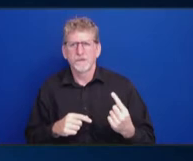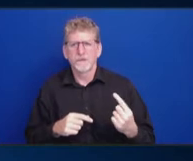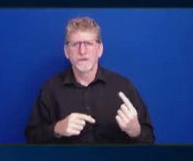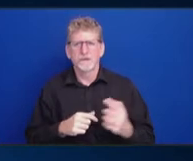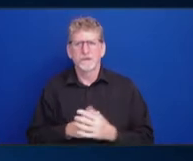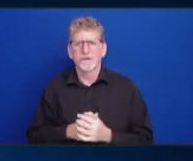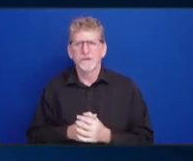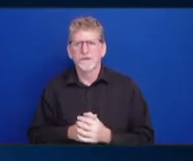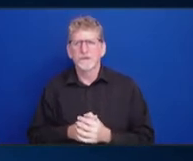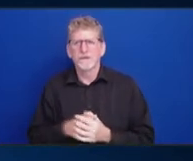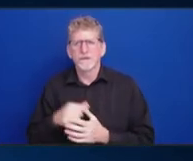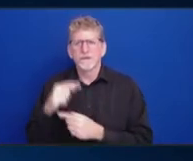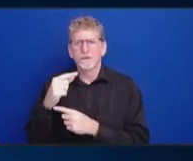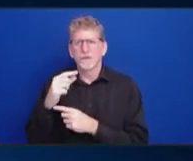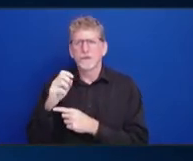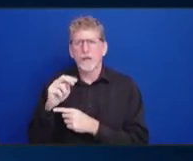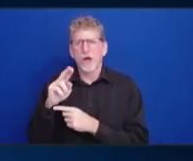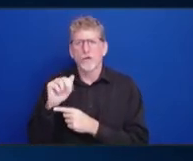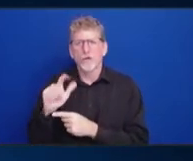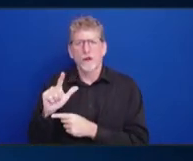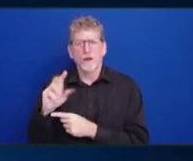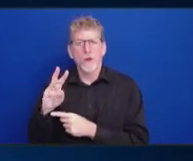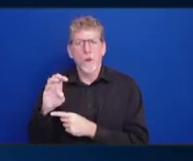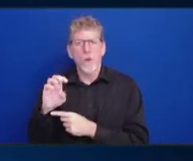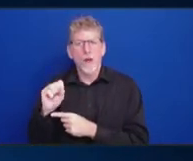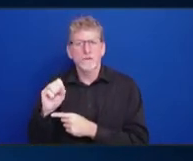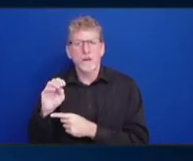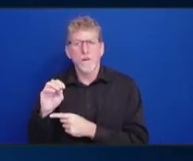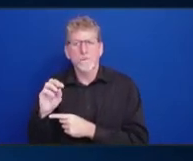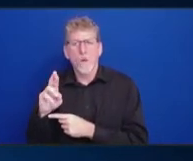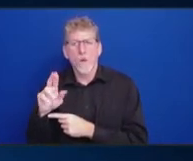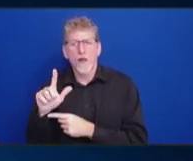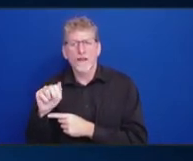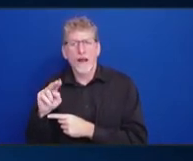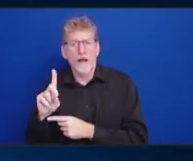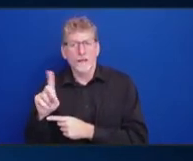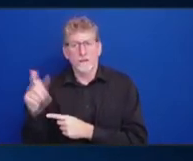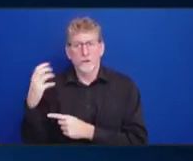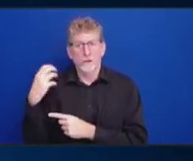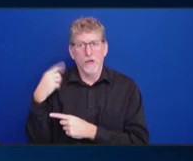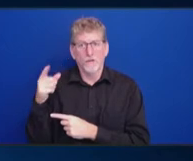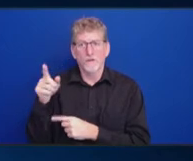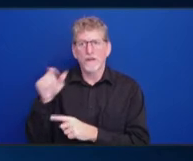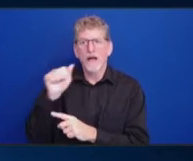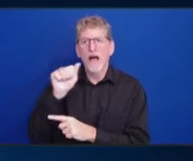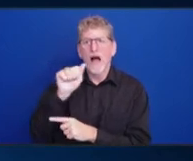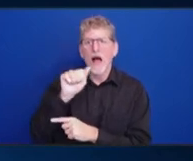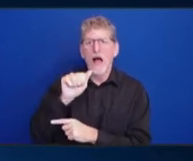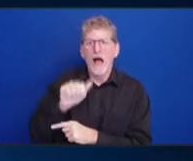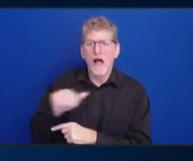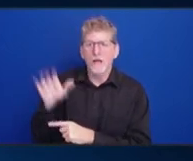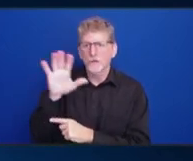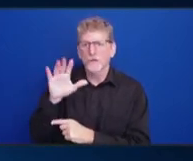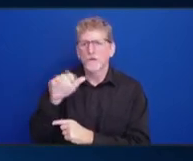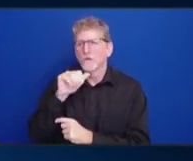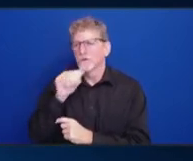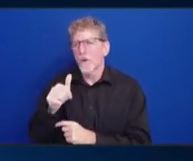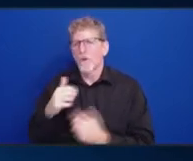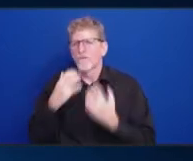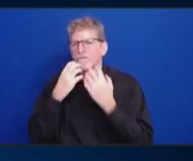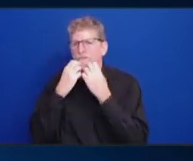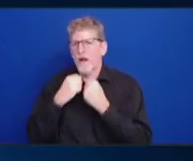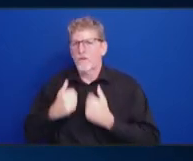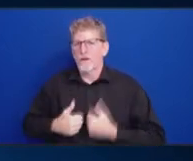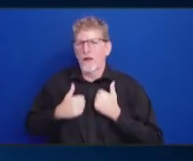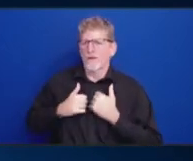Asians don't value life the way, quote, we do, unquote. Do people